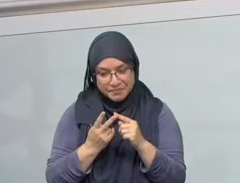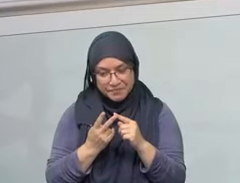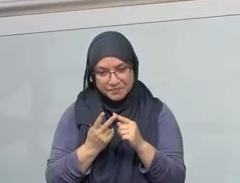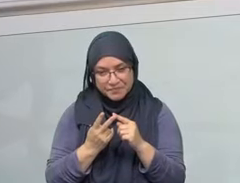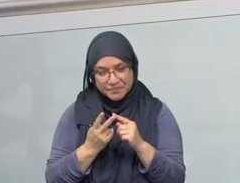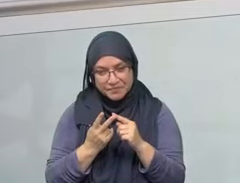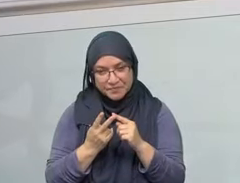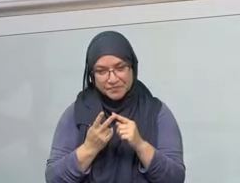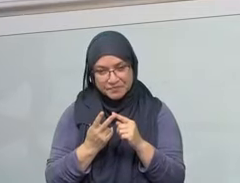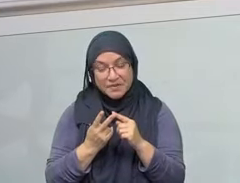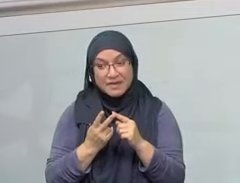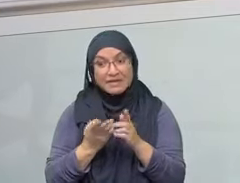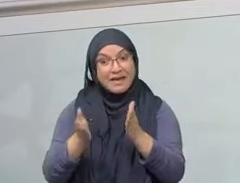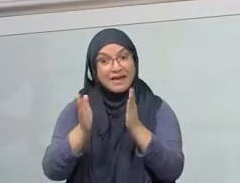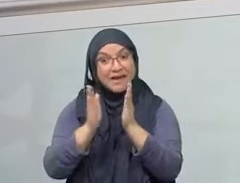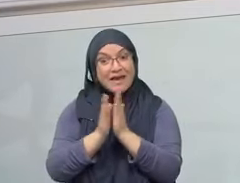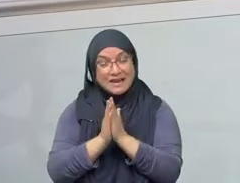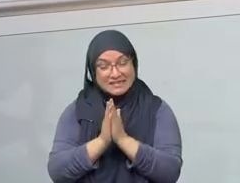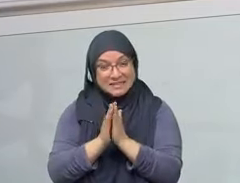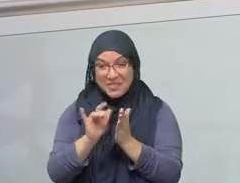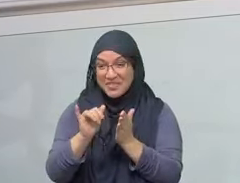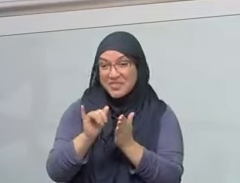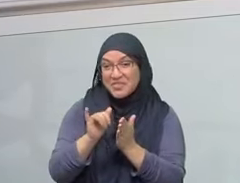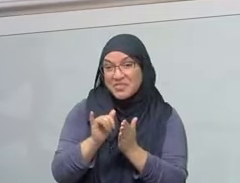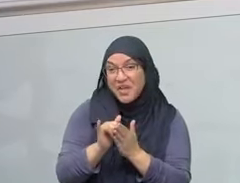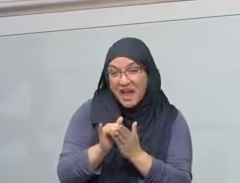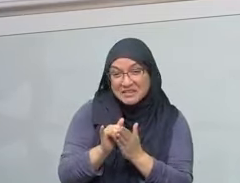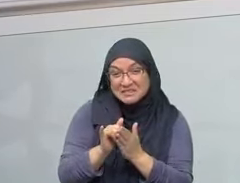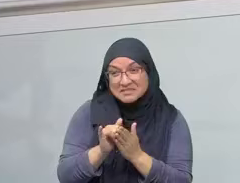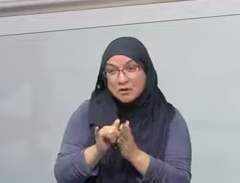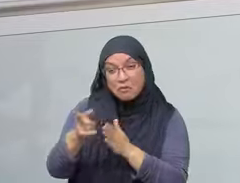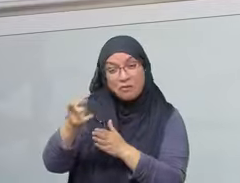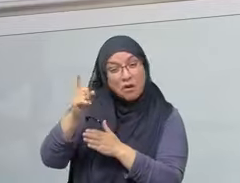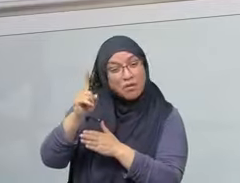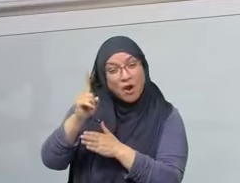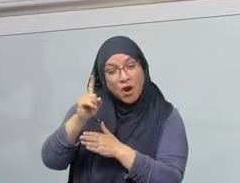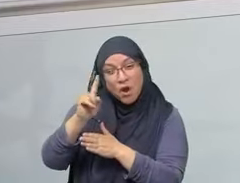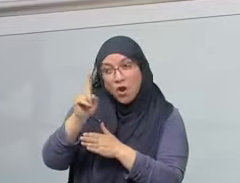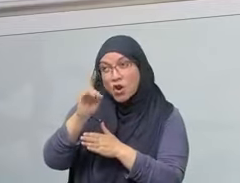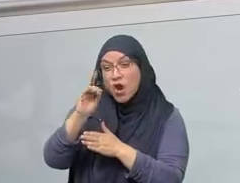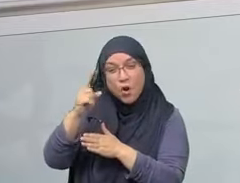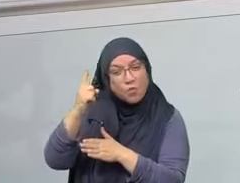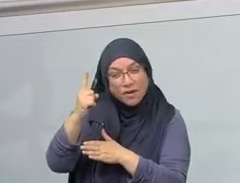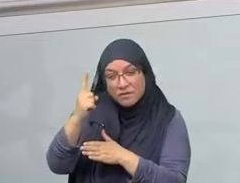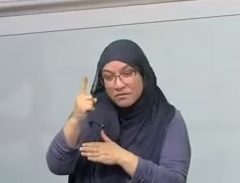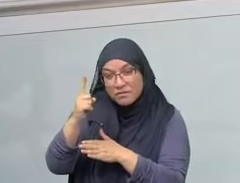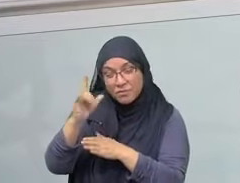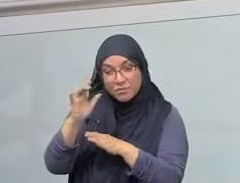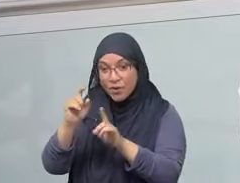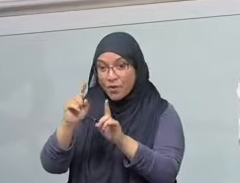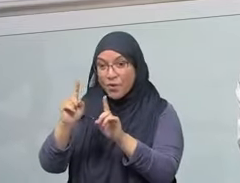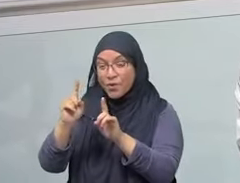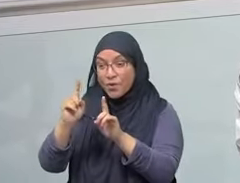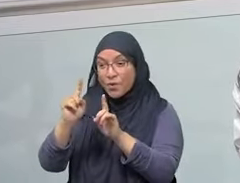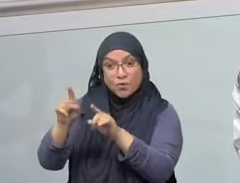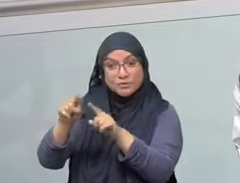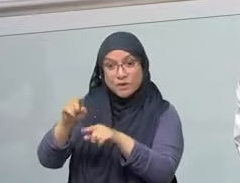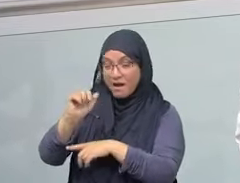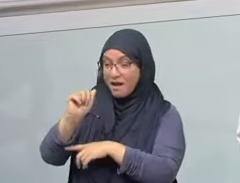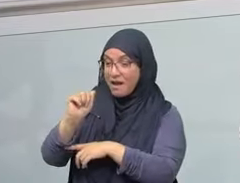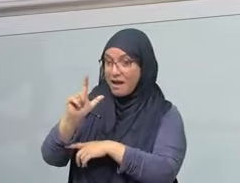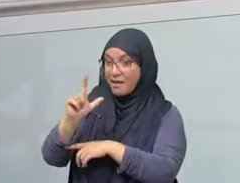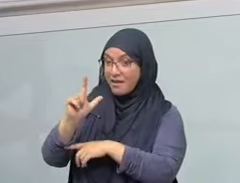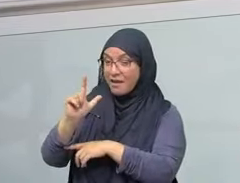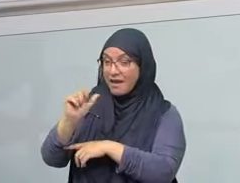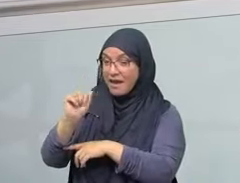Allah that no one comes to visit this place, the place of the Prophets. No one comes to visit Al-Masjid Al-Aqsa and pray